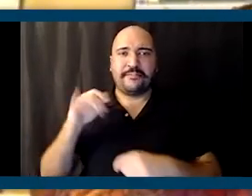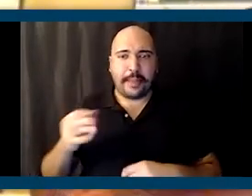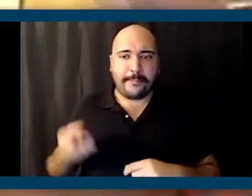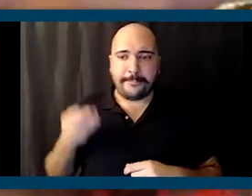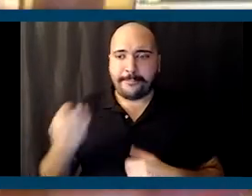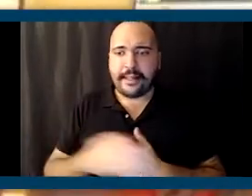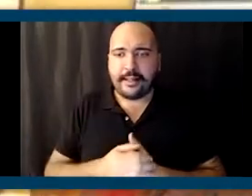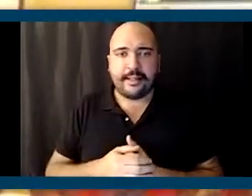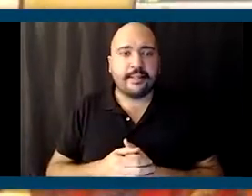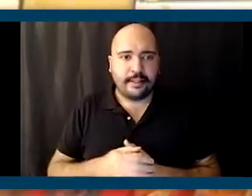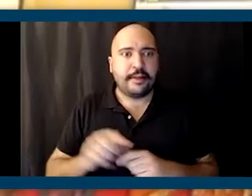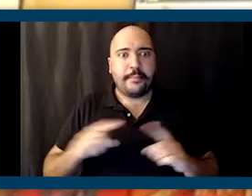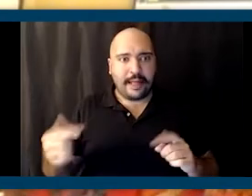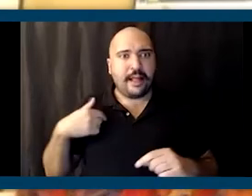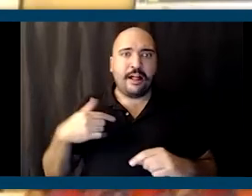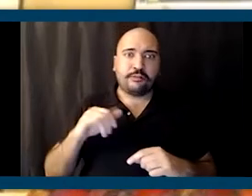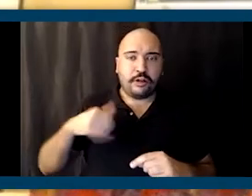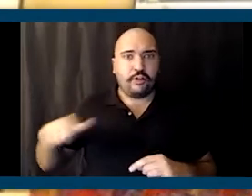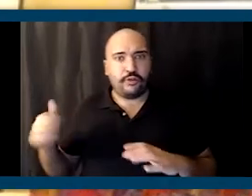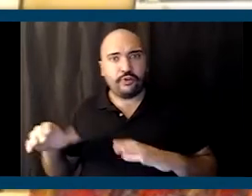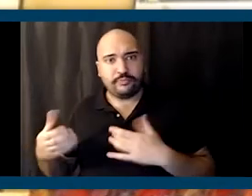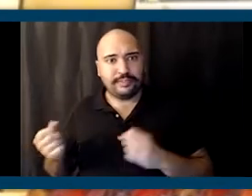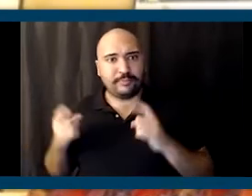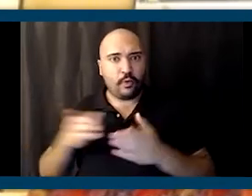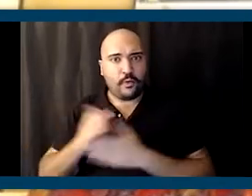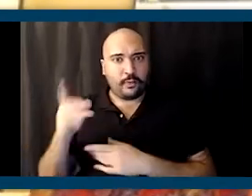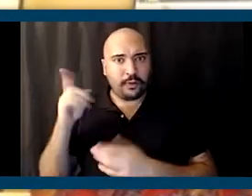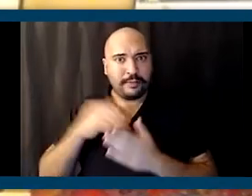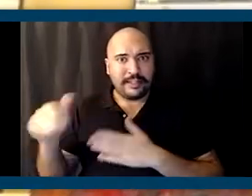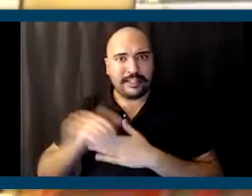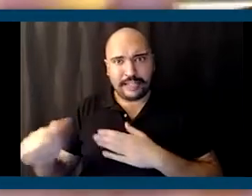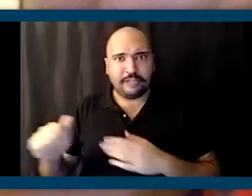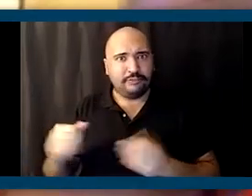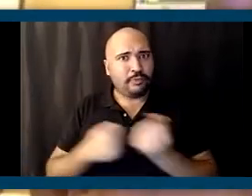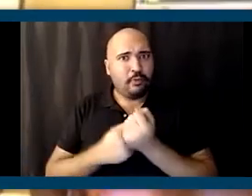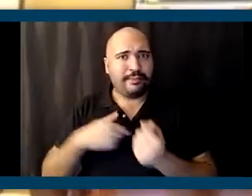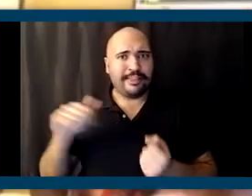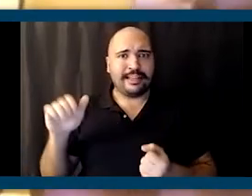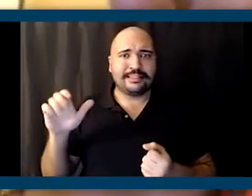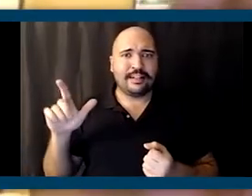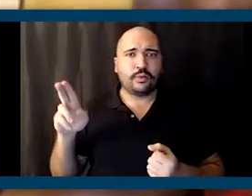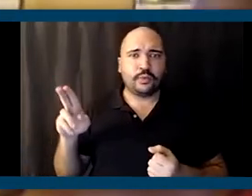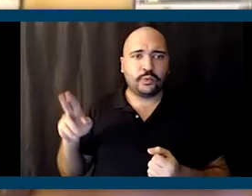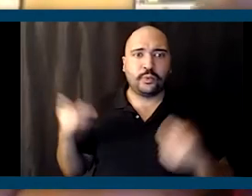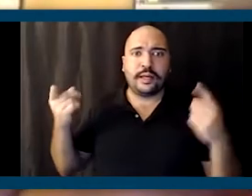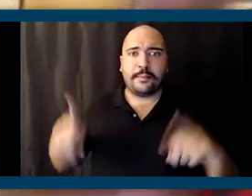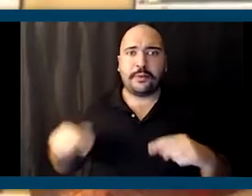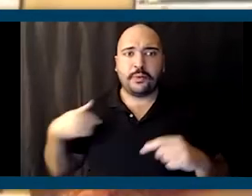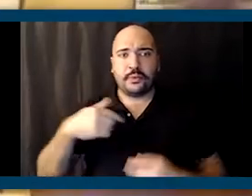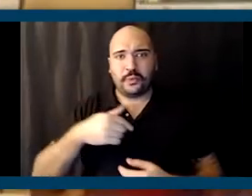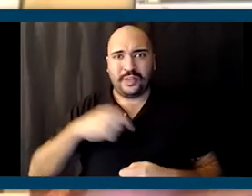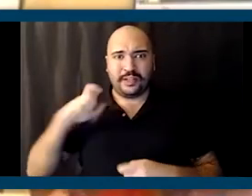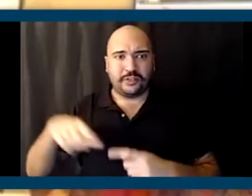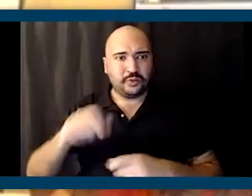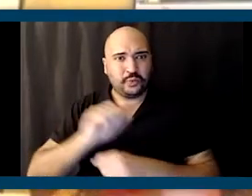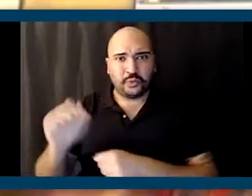But I also had another group spending over a million dollars to support me, the ACLU. And so what happens was we basically had to